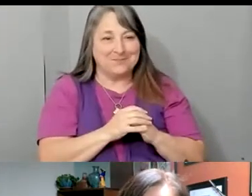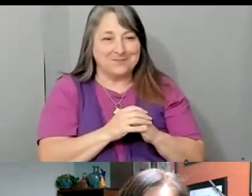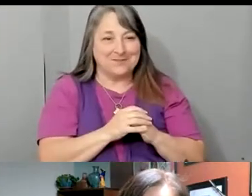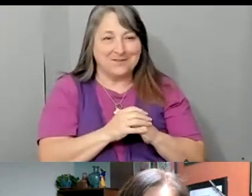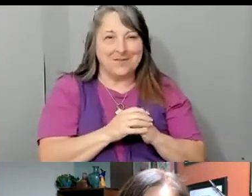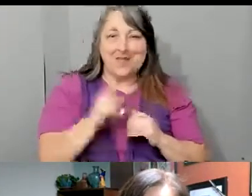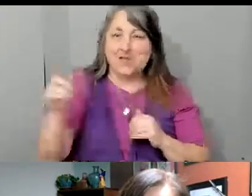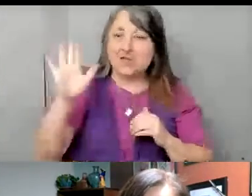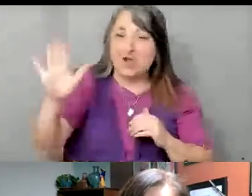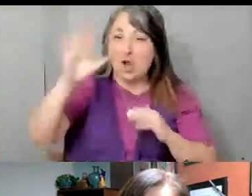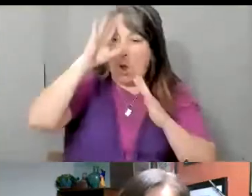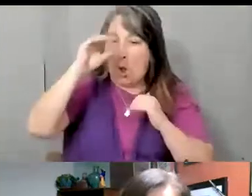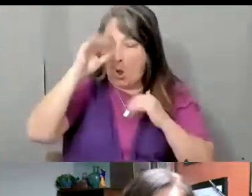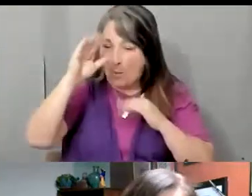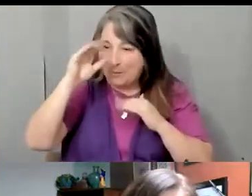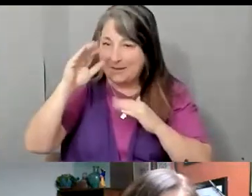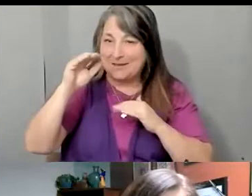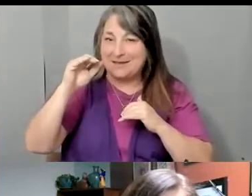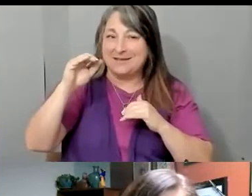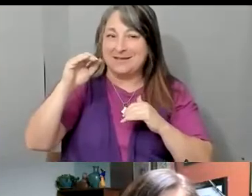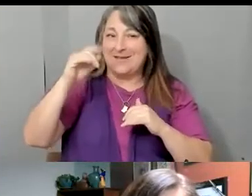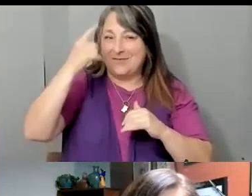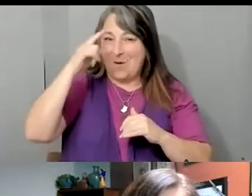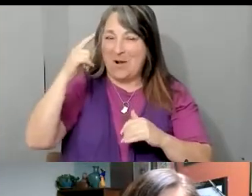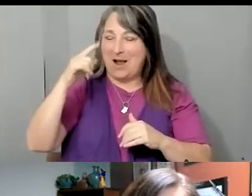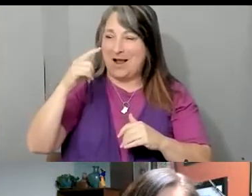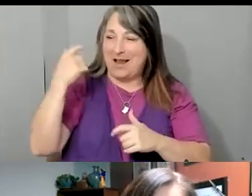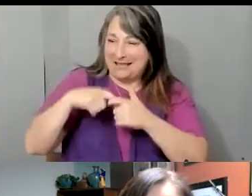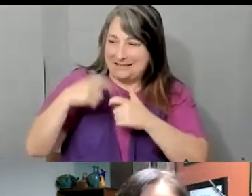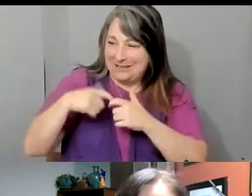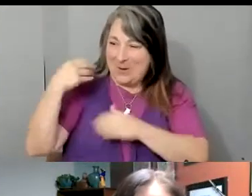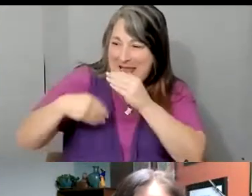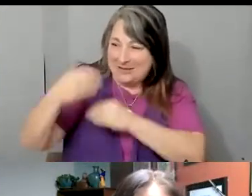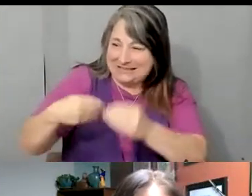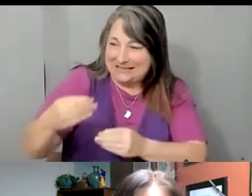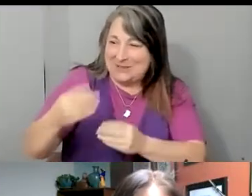as... Oh, my gosh. Latino Heritage Month in the political process.